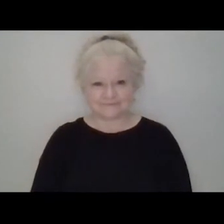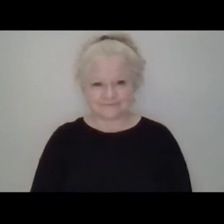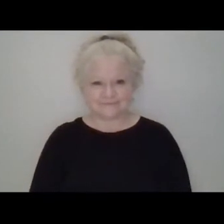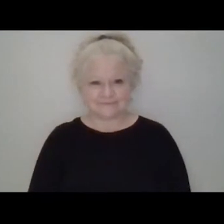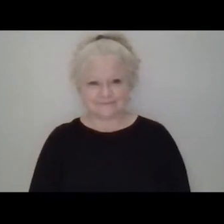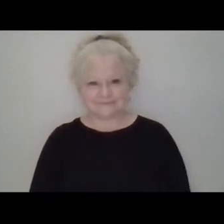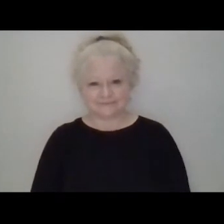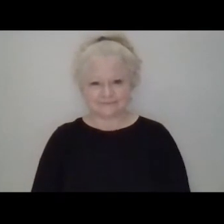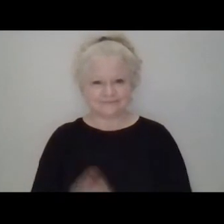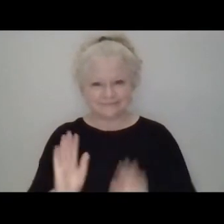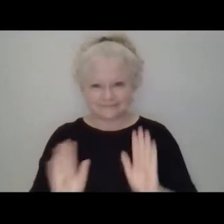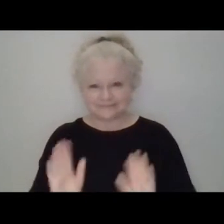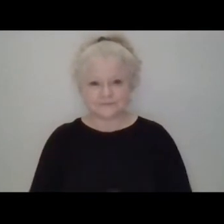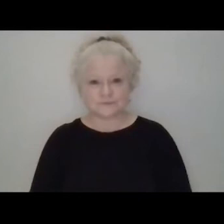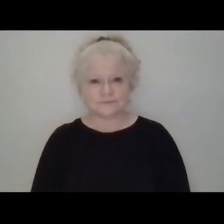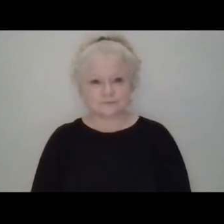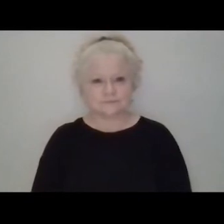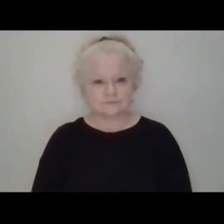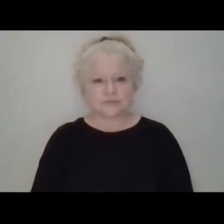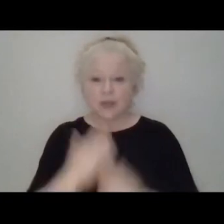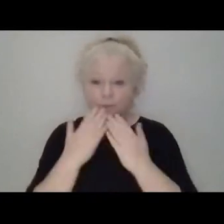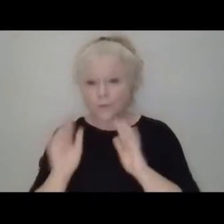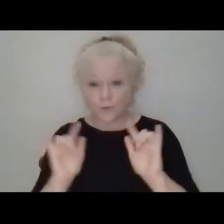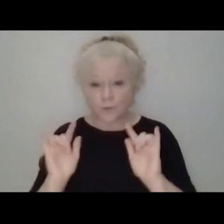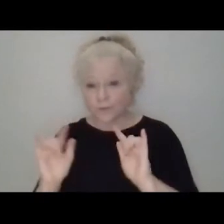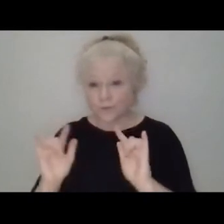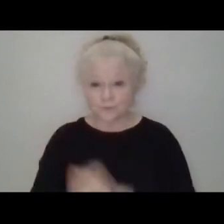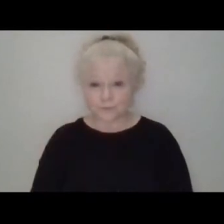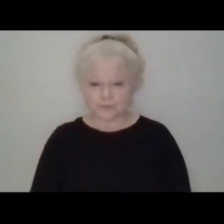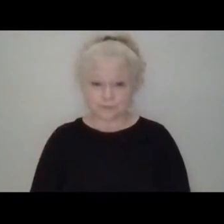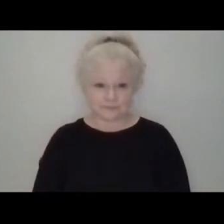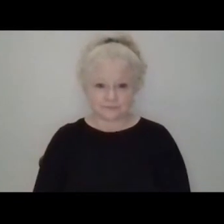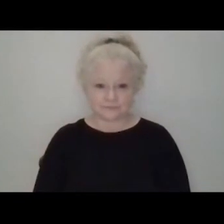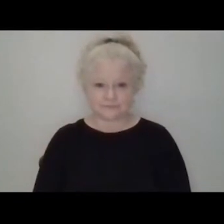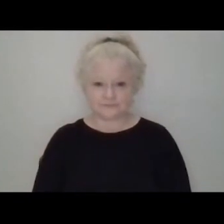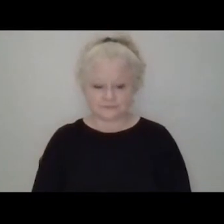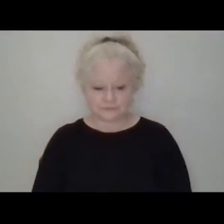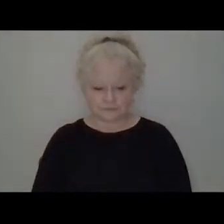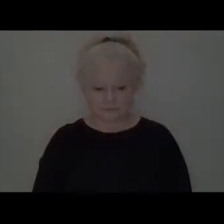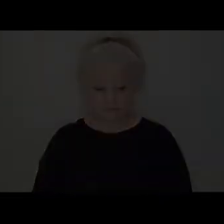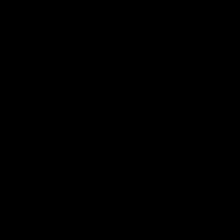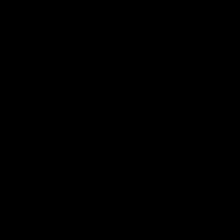you. And yeah, love you, SCAD. We love you. Okay. Bye, everyone. Gracias.